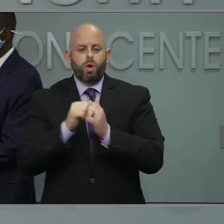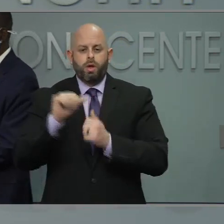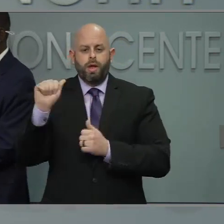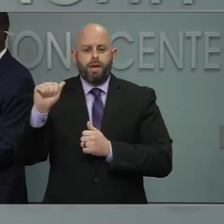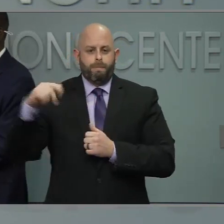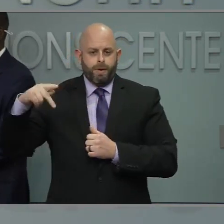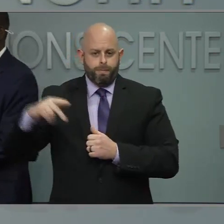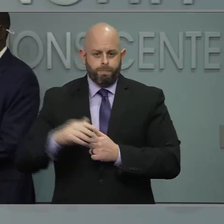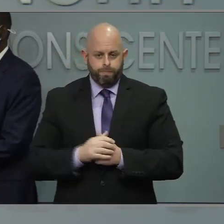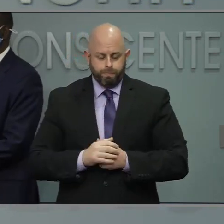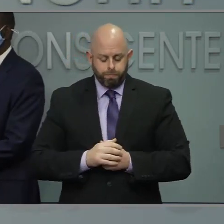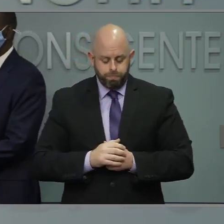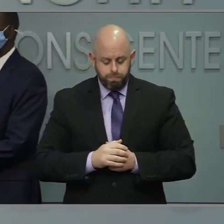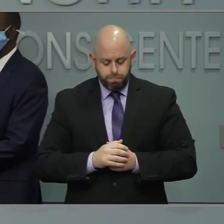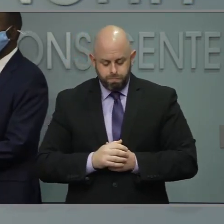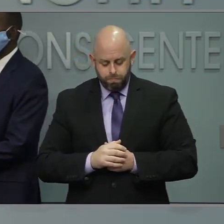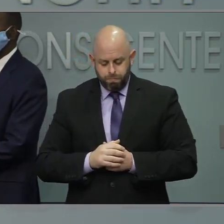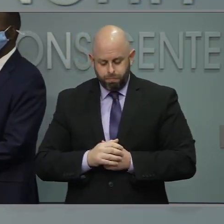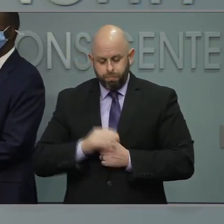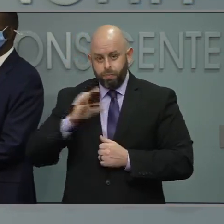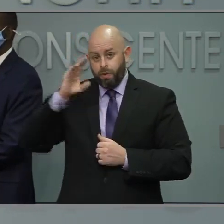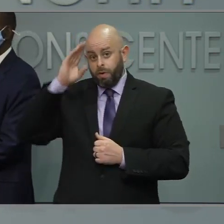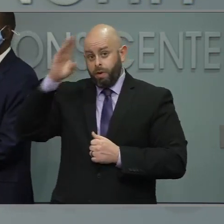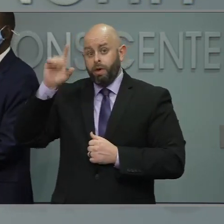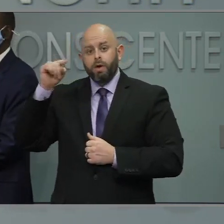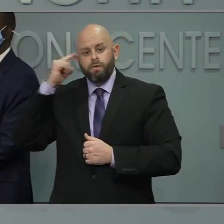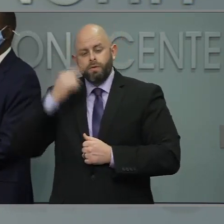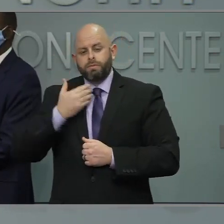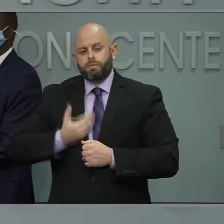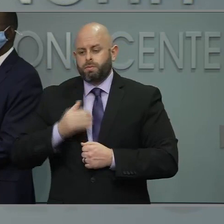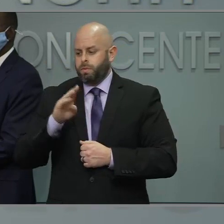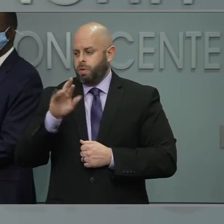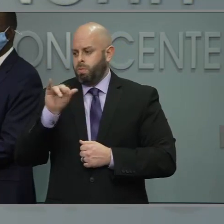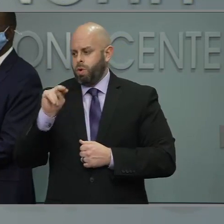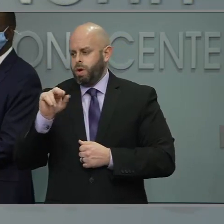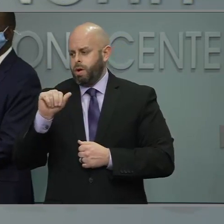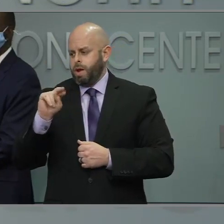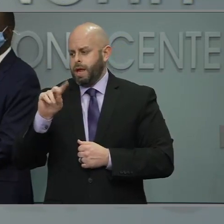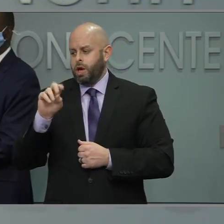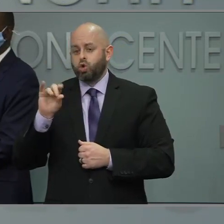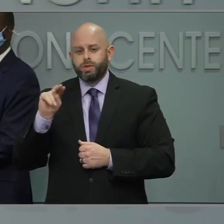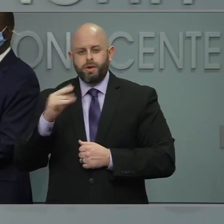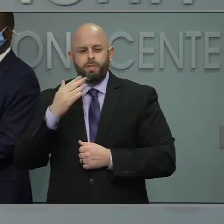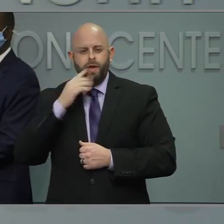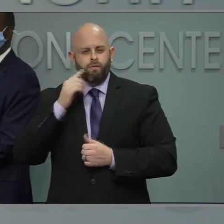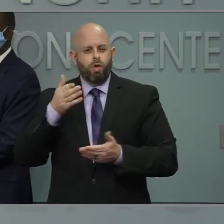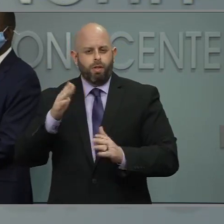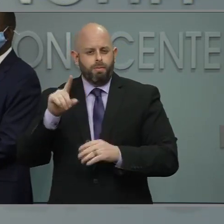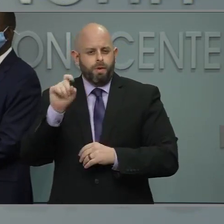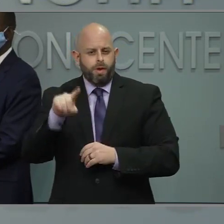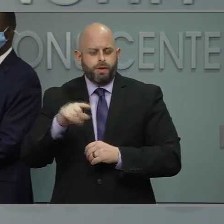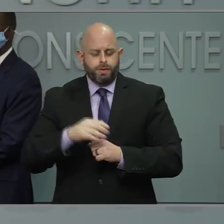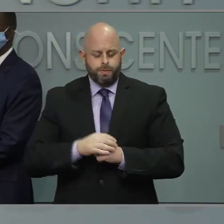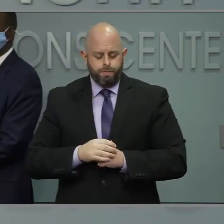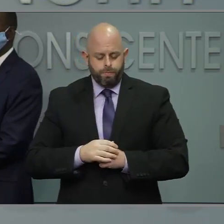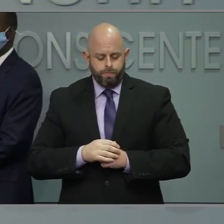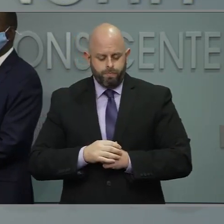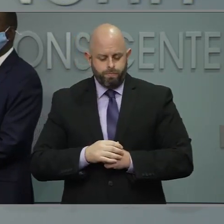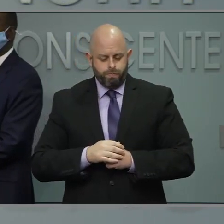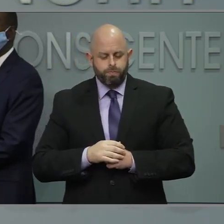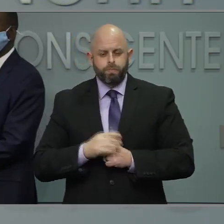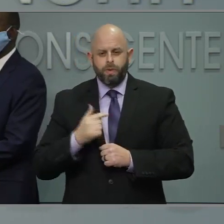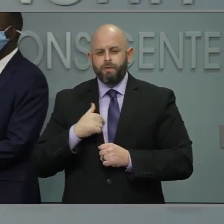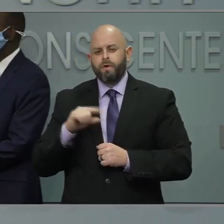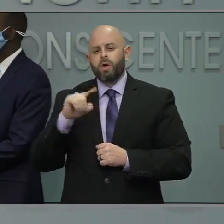Hi, Governor. Hi, Dr. Cohen. Brian Anderson here with EAP. Thanks for the time. I had a general question for Dr.